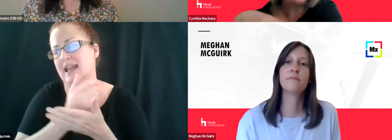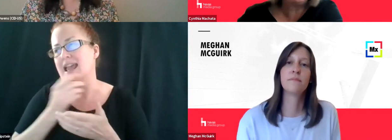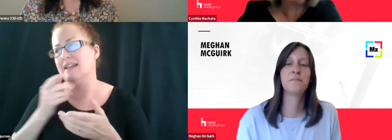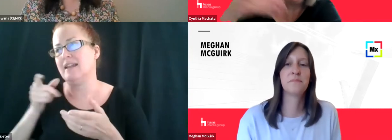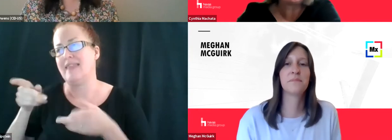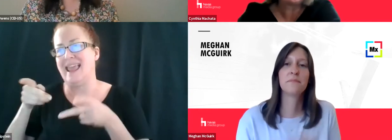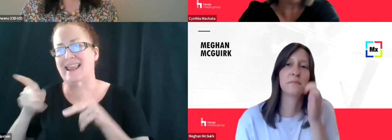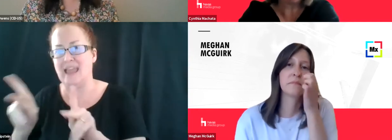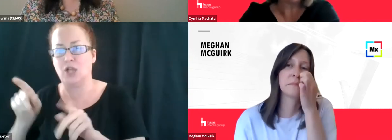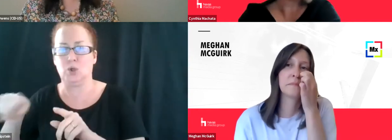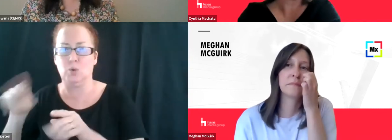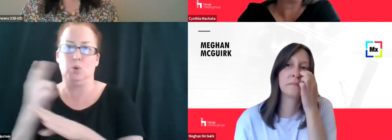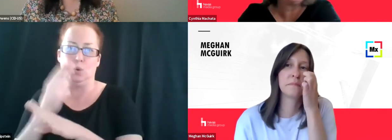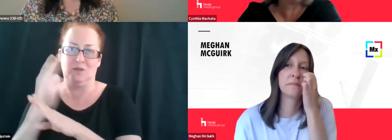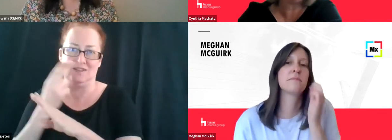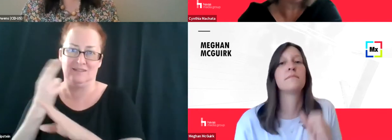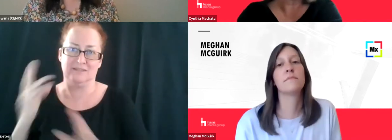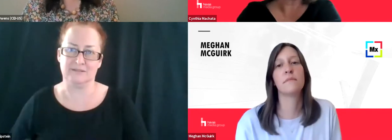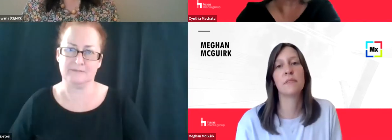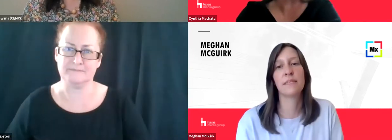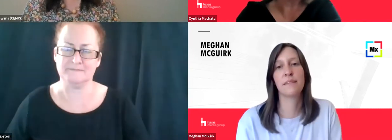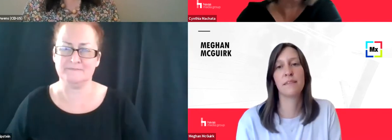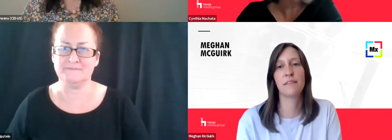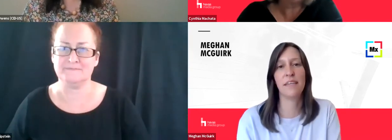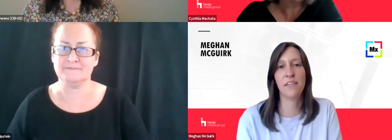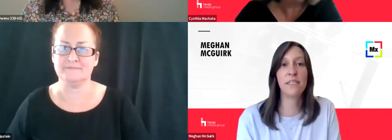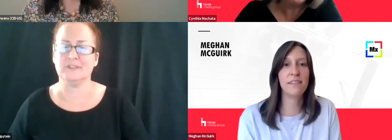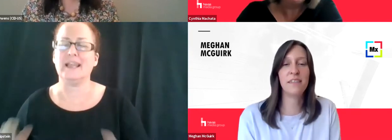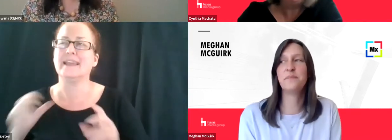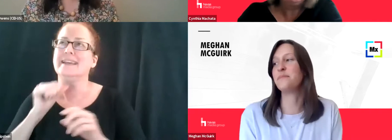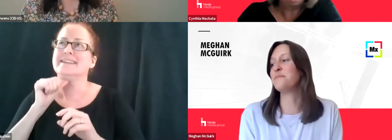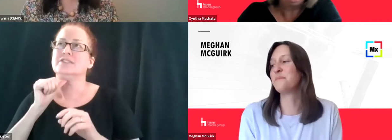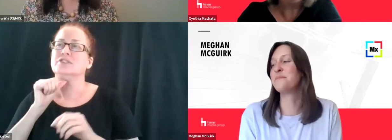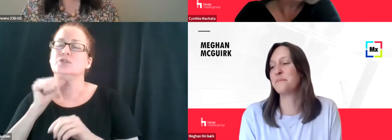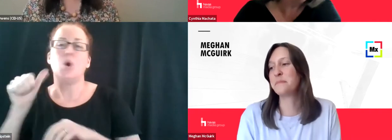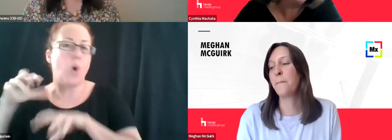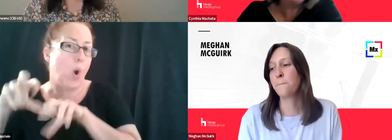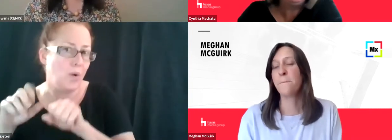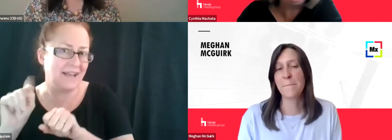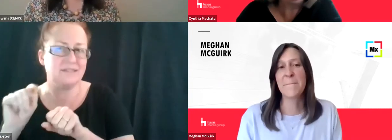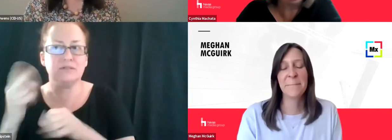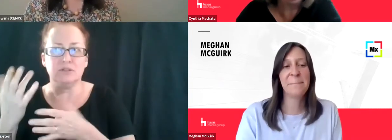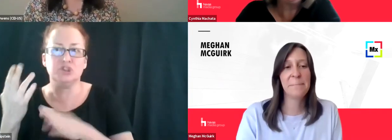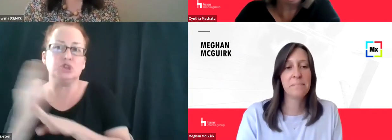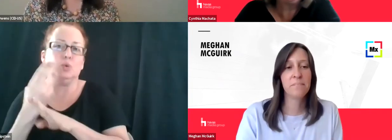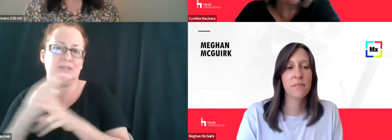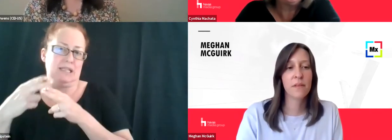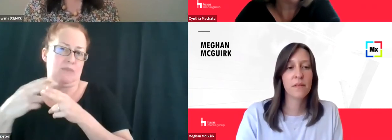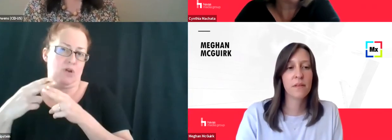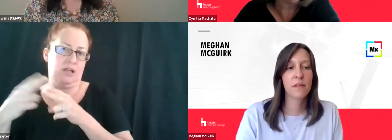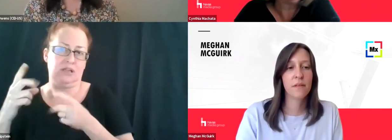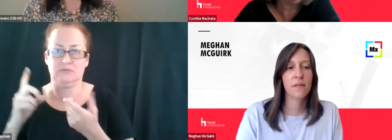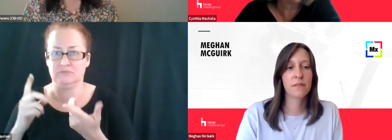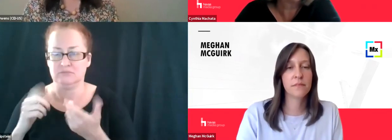it. Um, you know, as you, as I don't know how do you, you're renting it. You don't own it. Um, you use it, uh, to serve